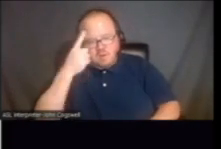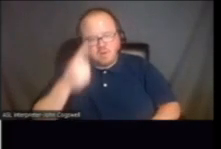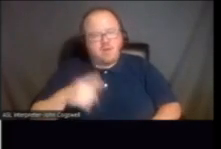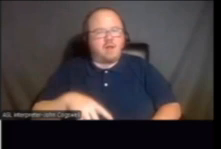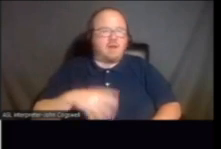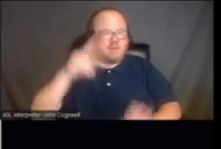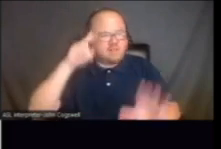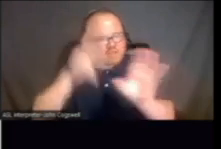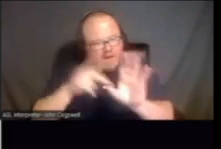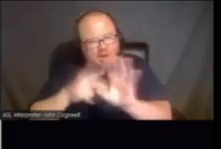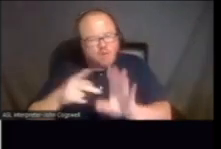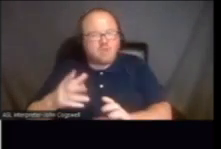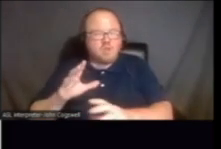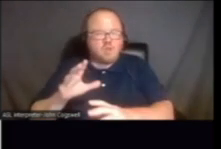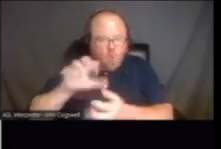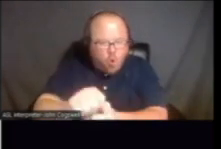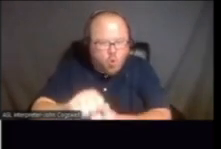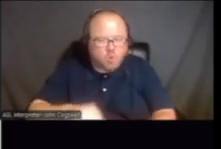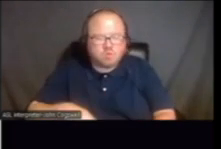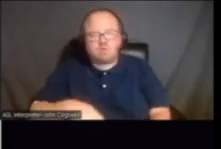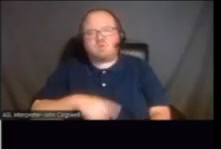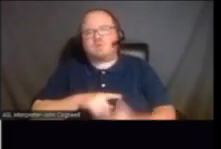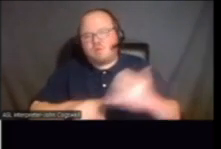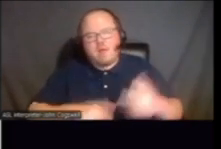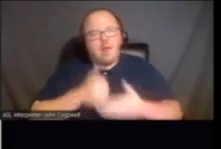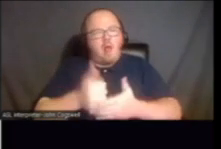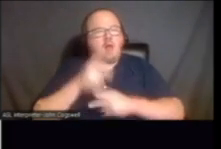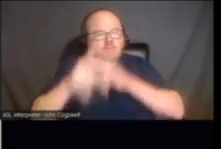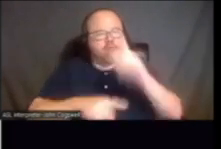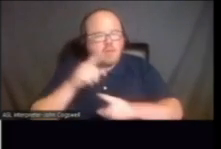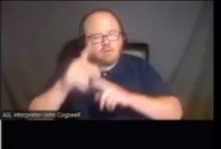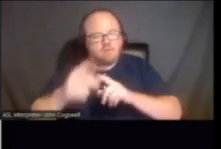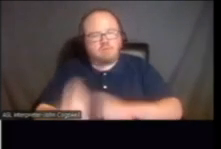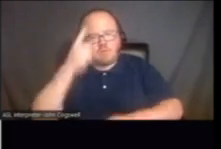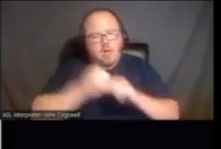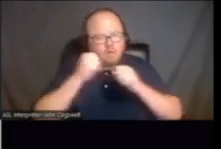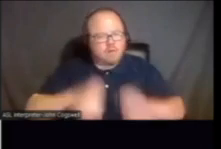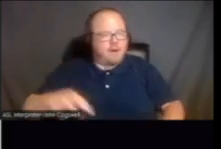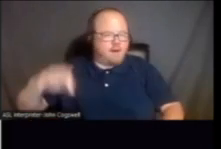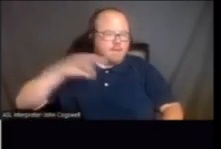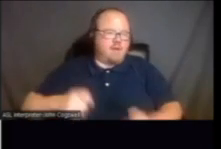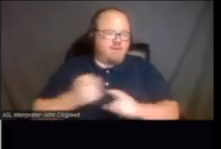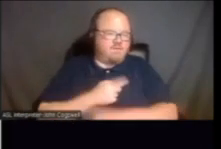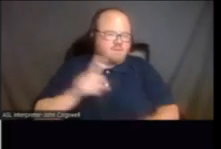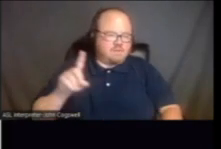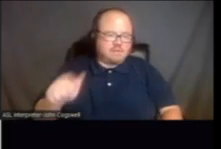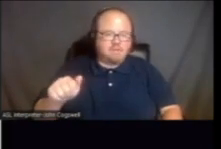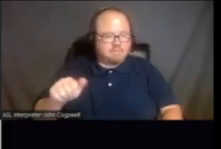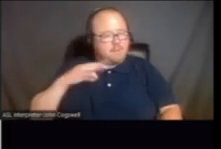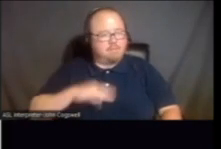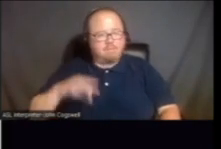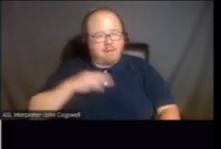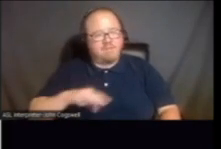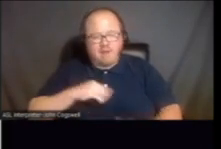holds and timelines. Others help folks understand how they can benefit from disability benefits.